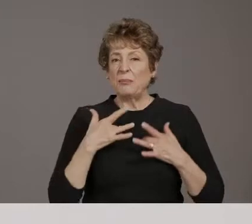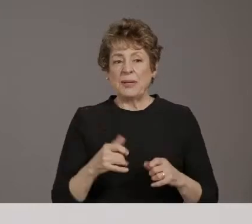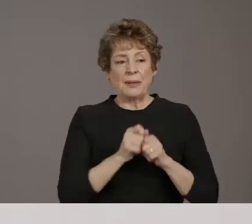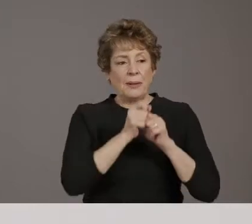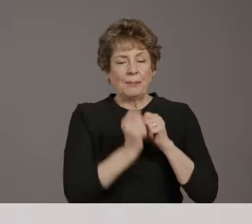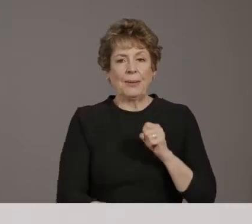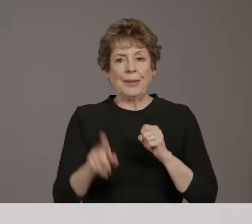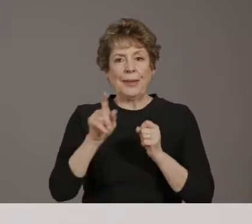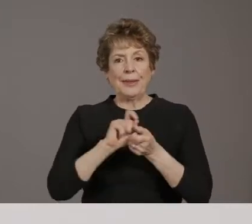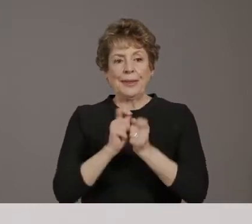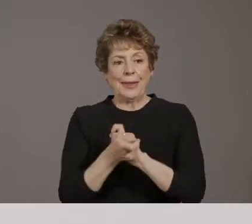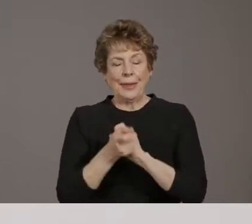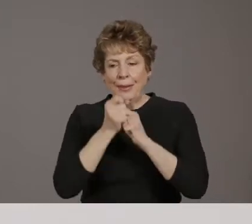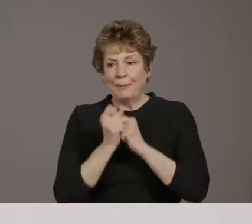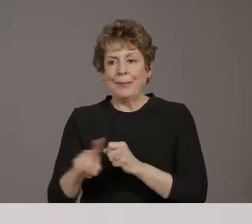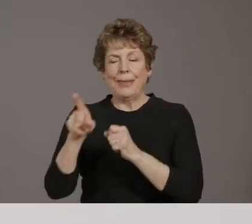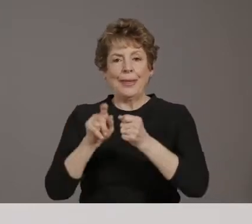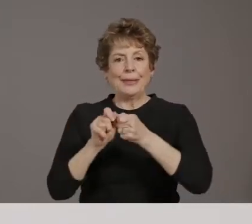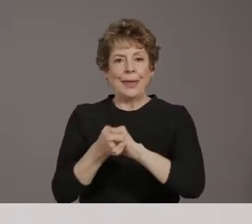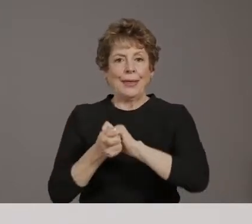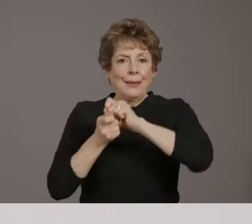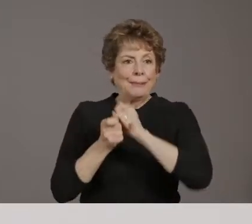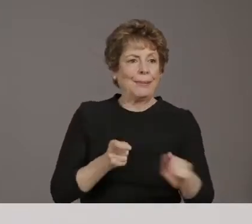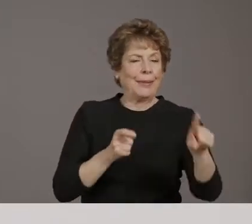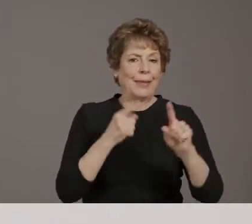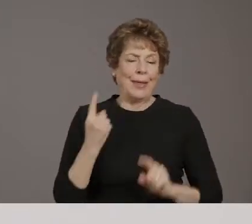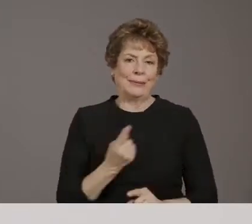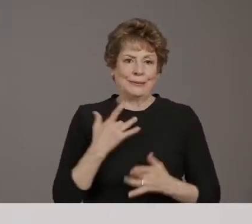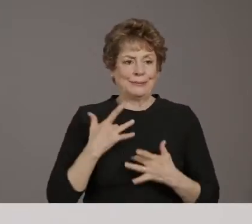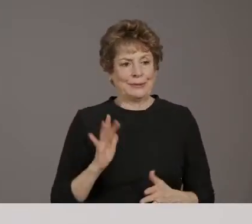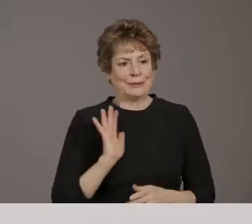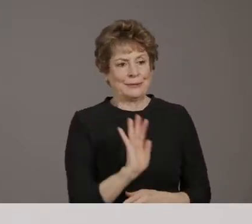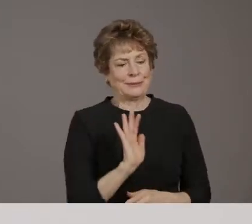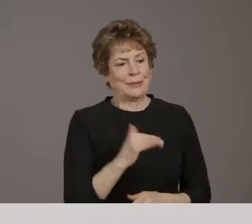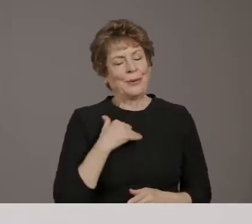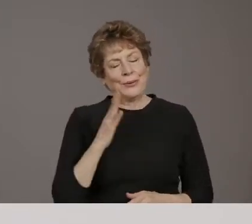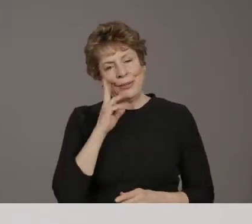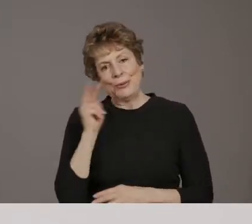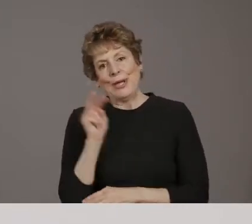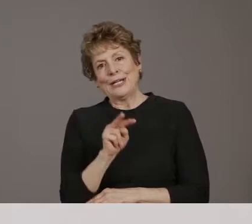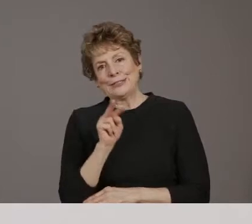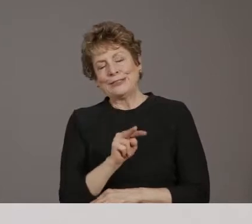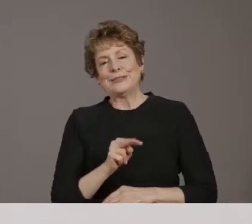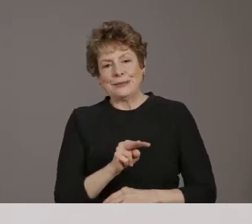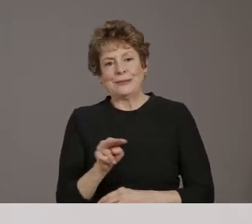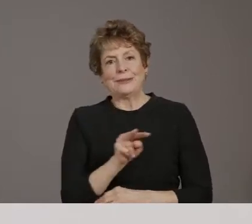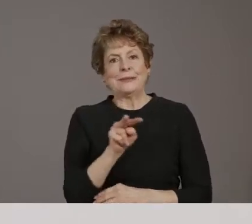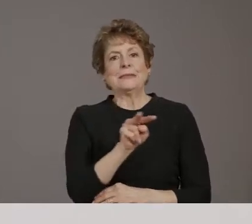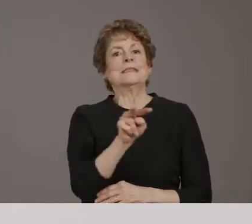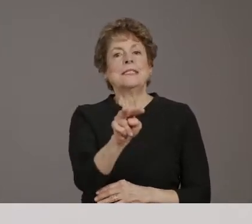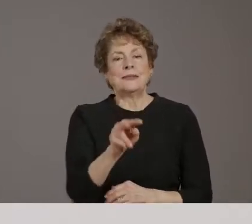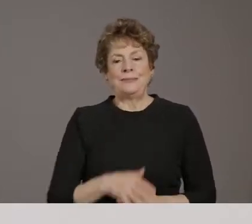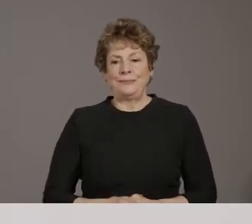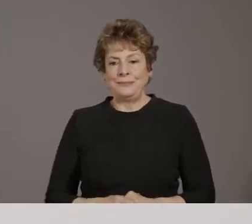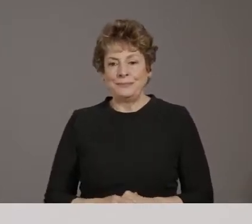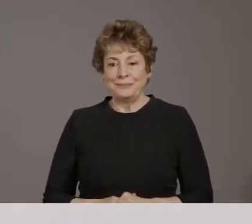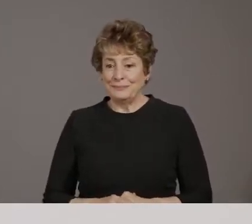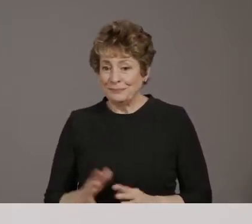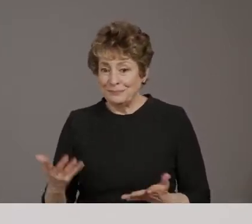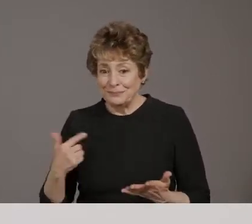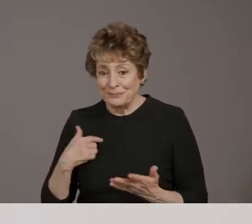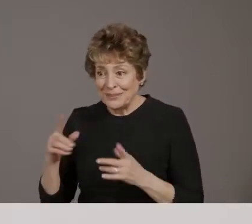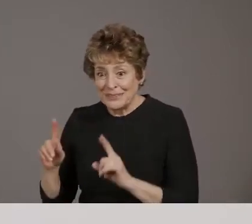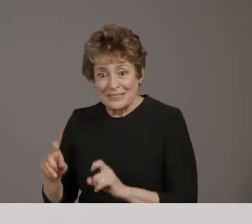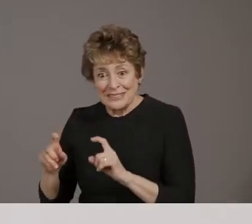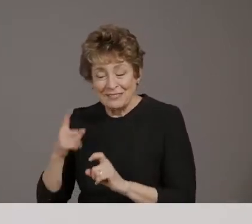and create variants. So it's, it's something we're watching for. So is that something that we're testing for here right now? Are we testing